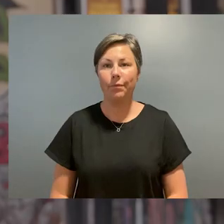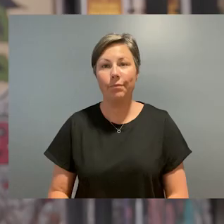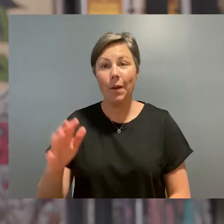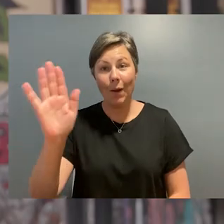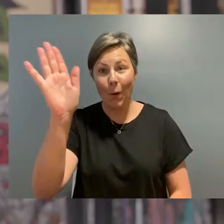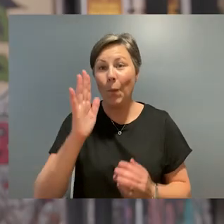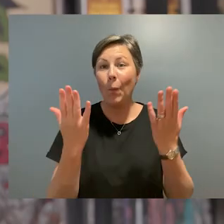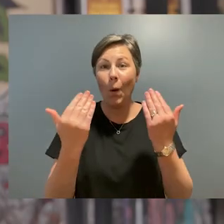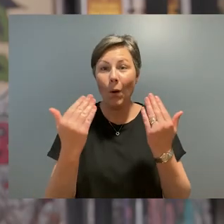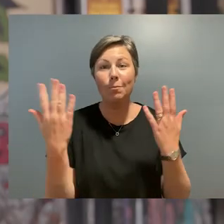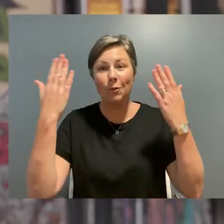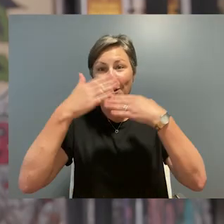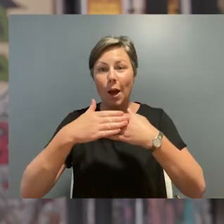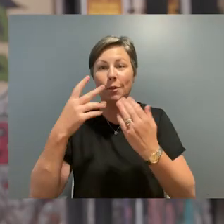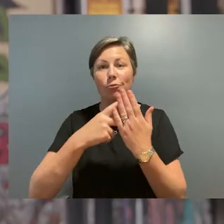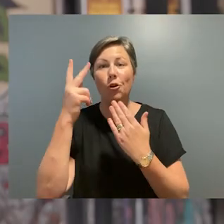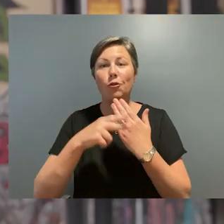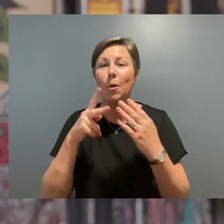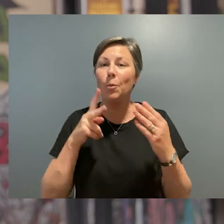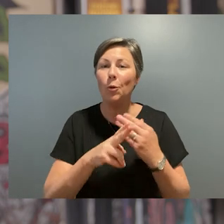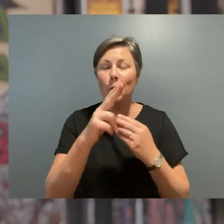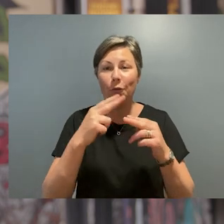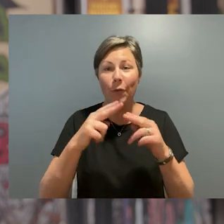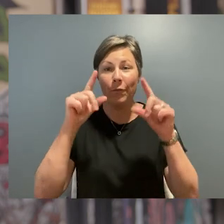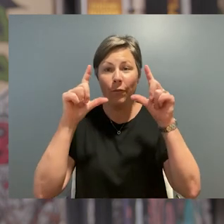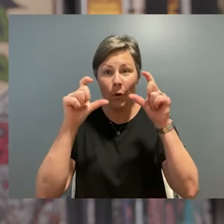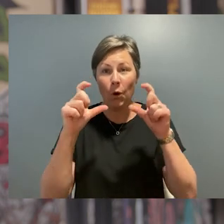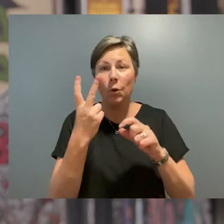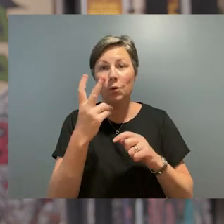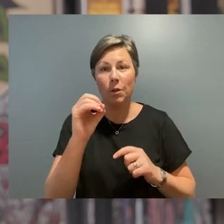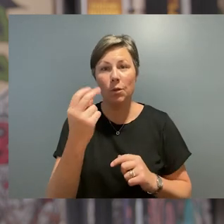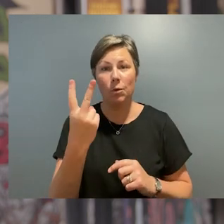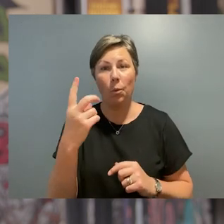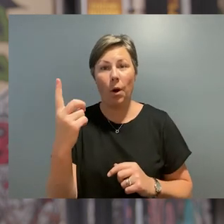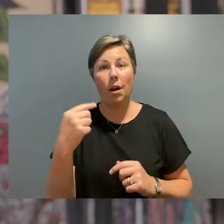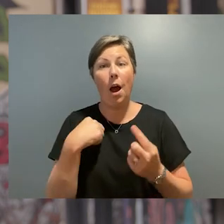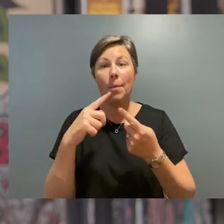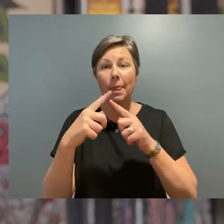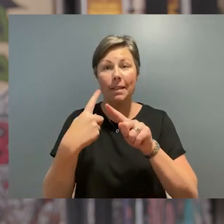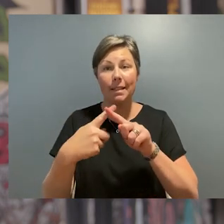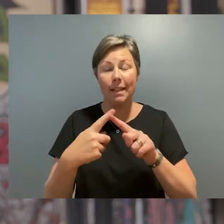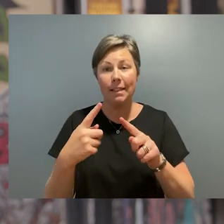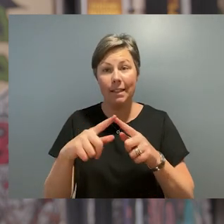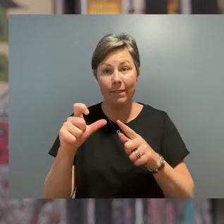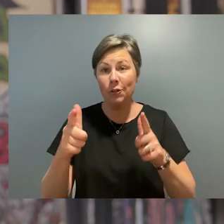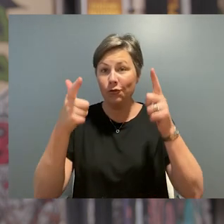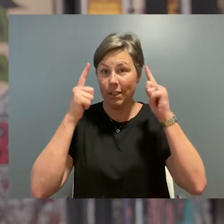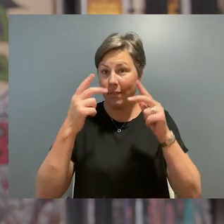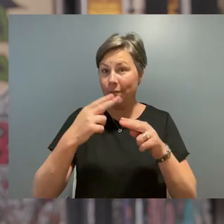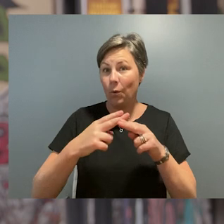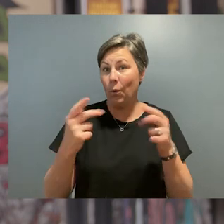Good evening. Welcome to tonight's program launch for Photo 2021. I'm Claire McKenzie, the Executive Director of the festival.